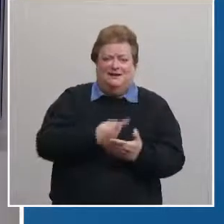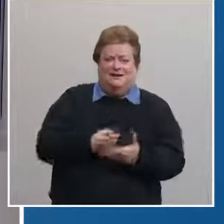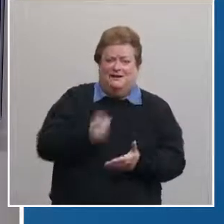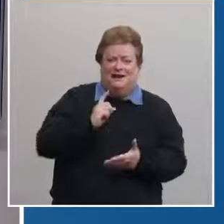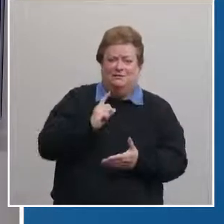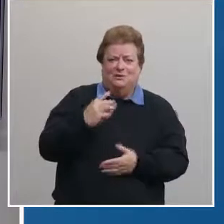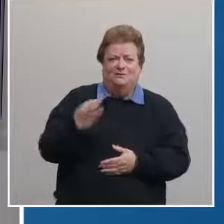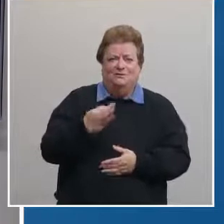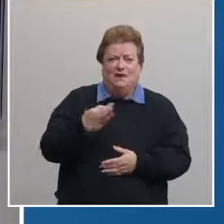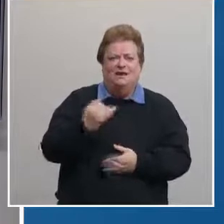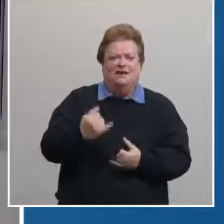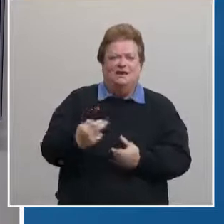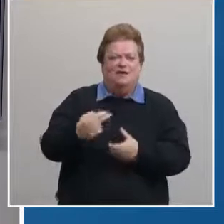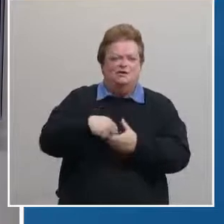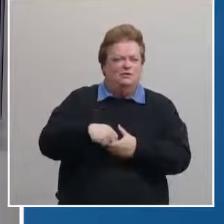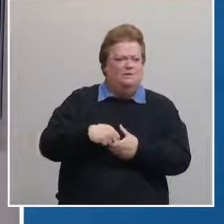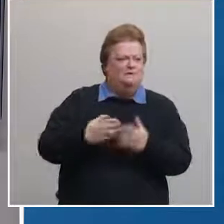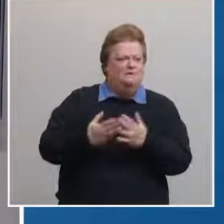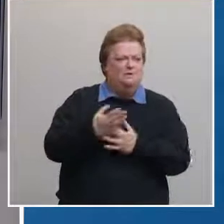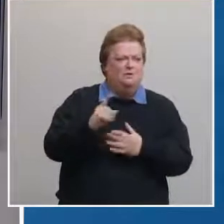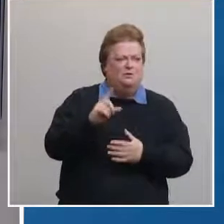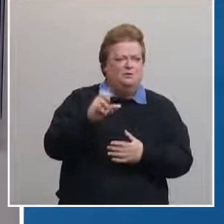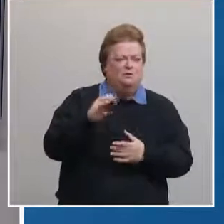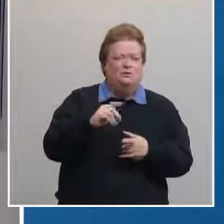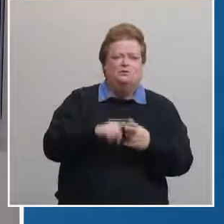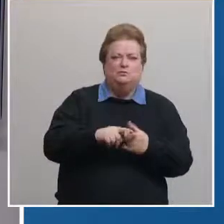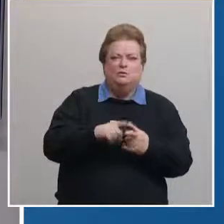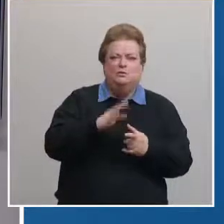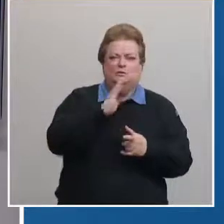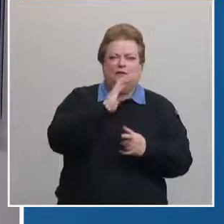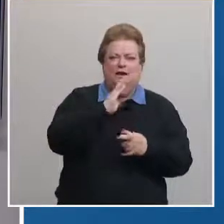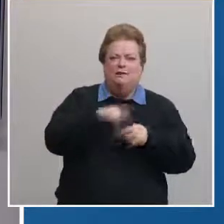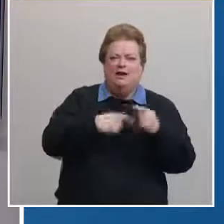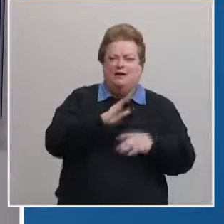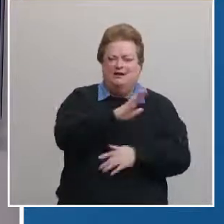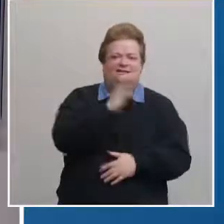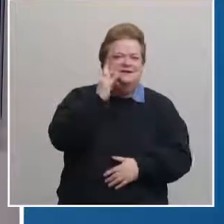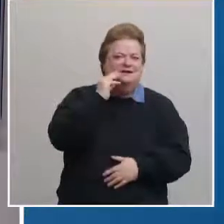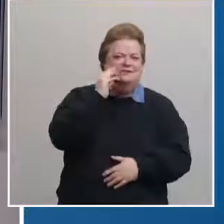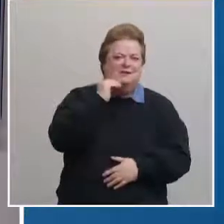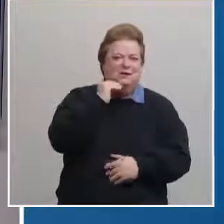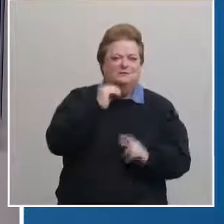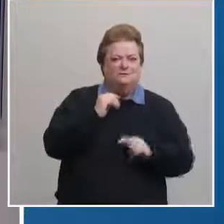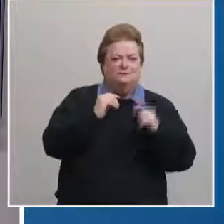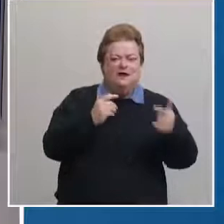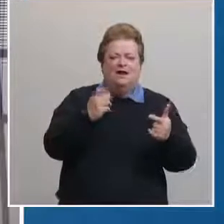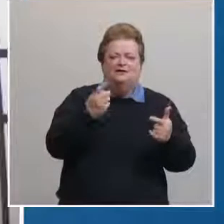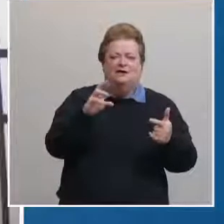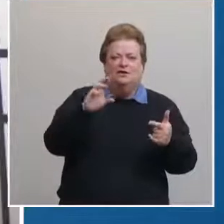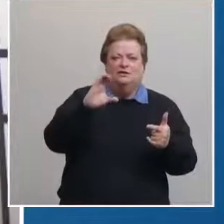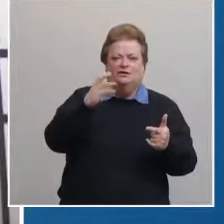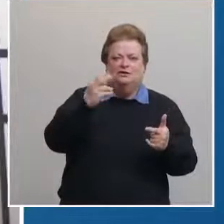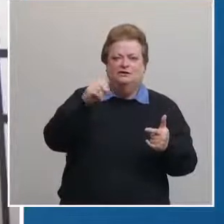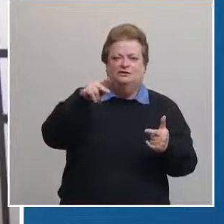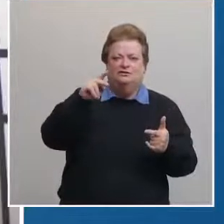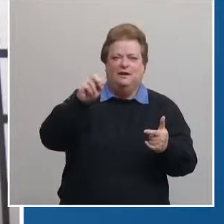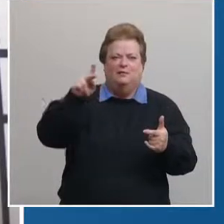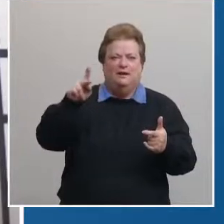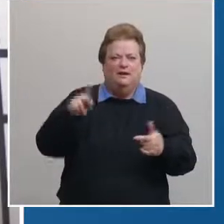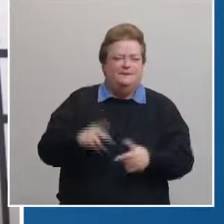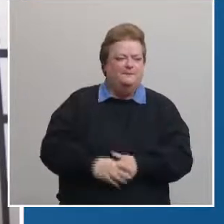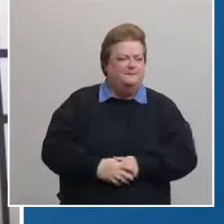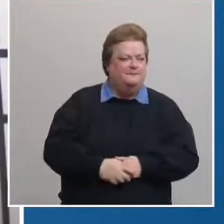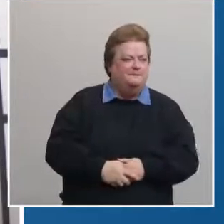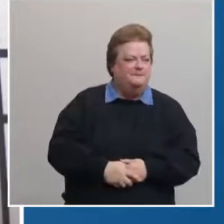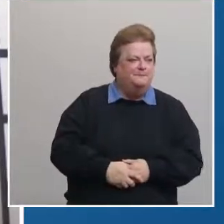and he joins us now on zoom to tell us about his experience over to you dr chapik